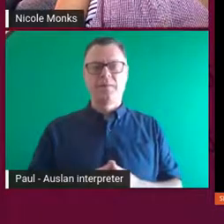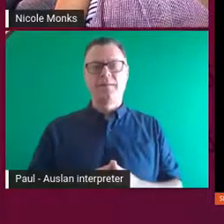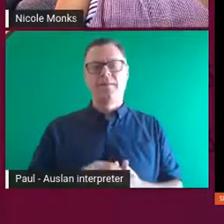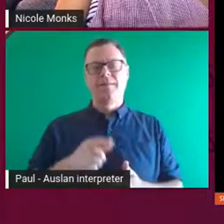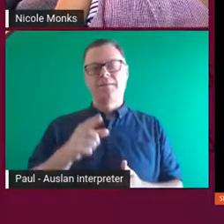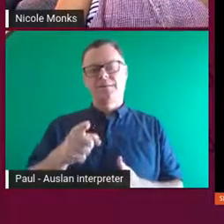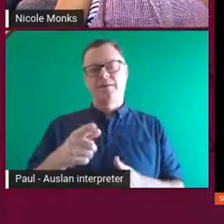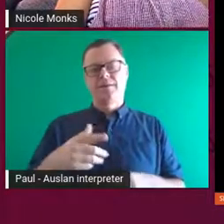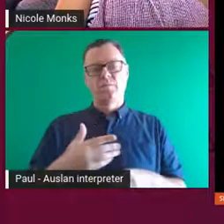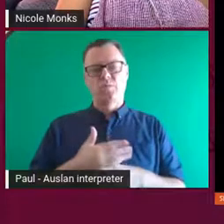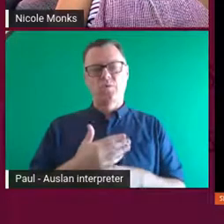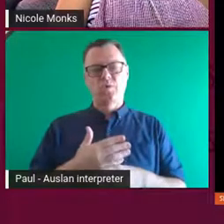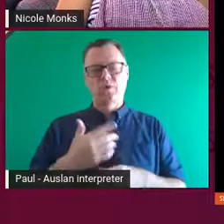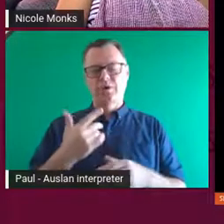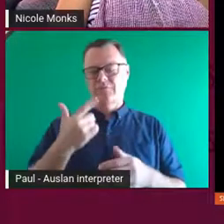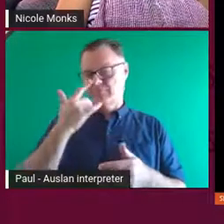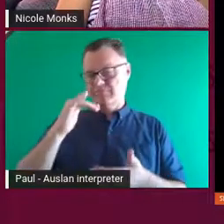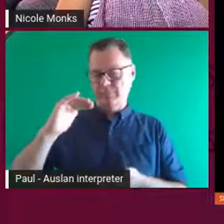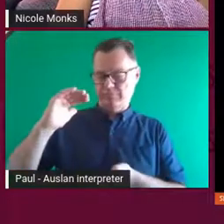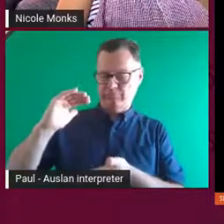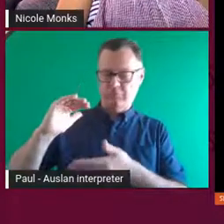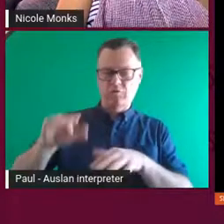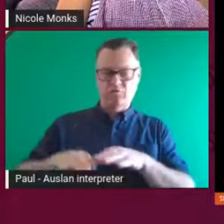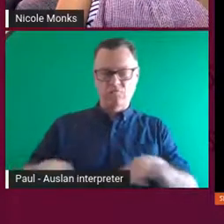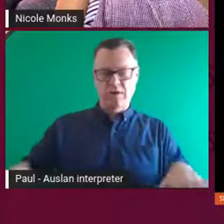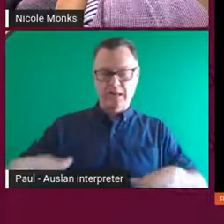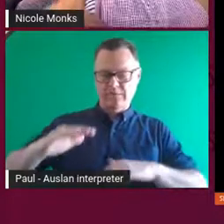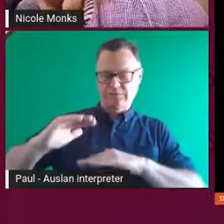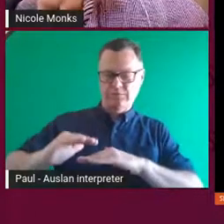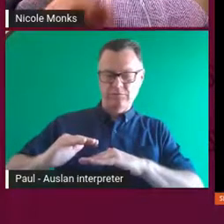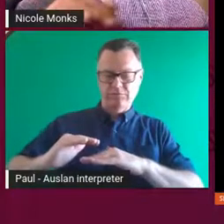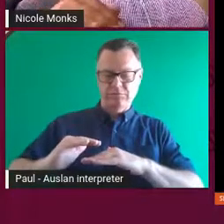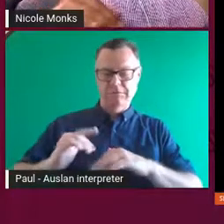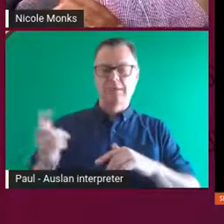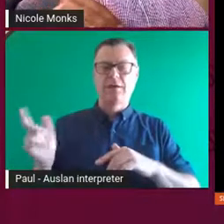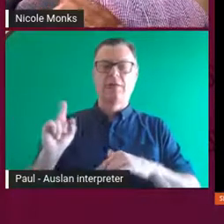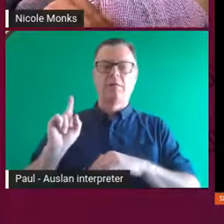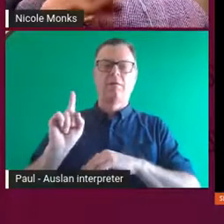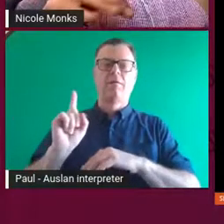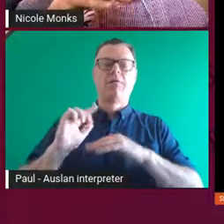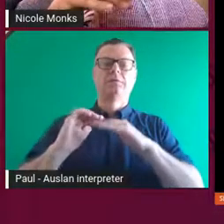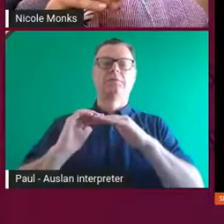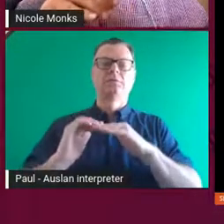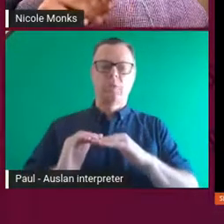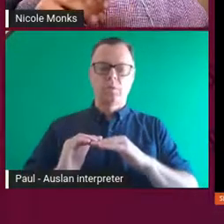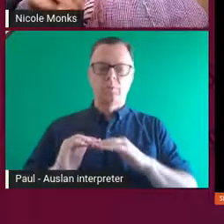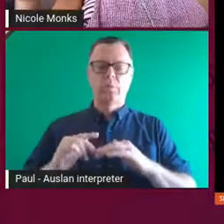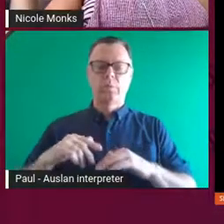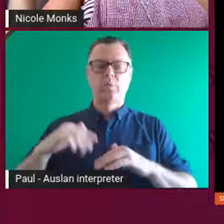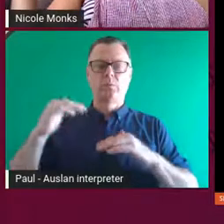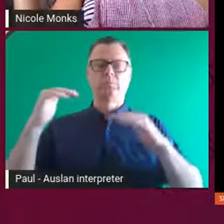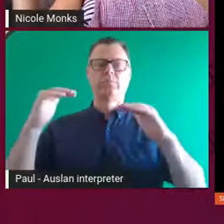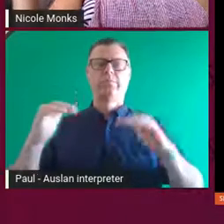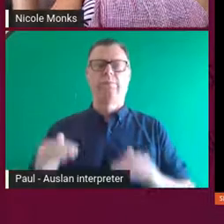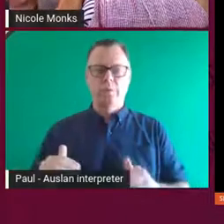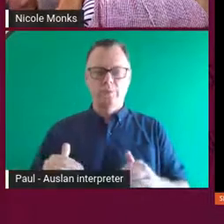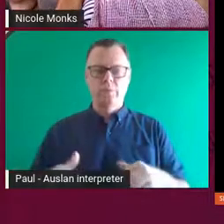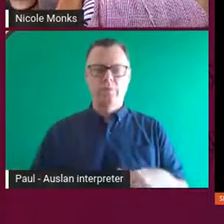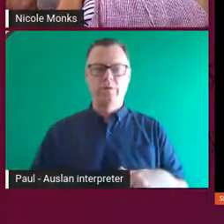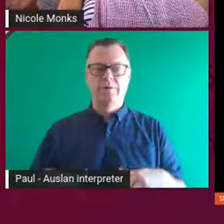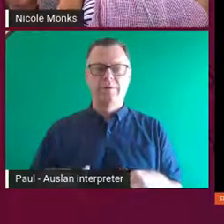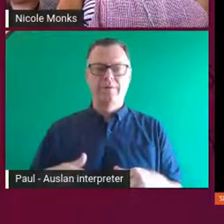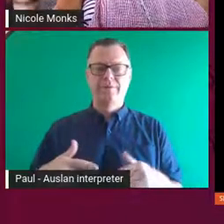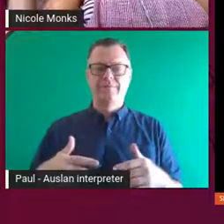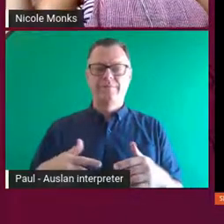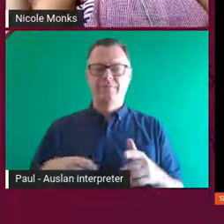low and down, quite close to the ground. So when you sort of sat in this work, you kind of became in a little bit of